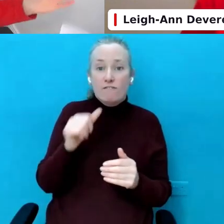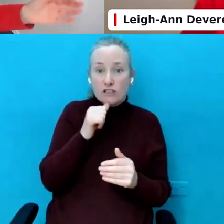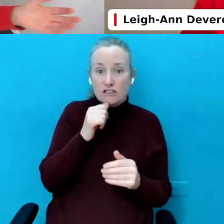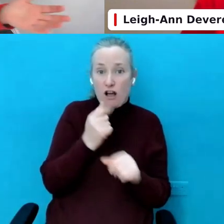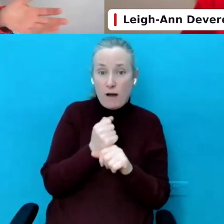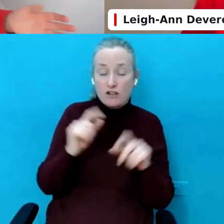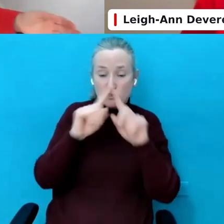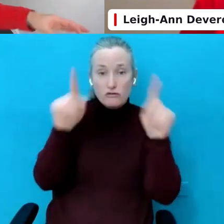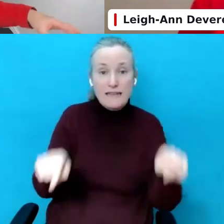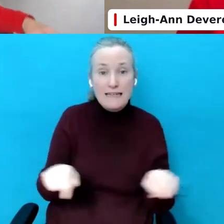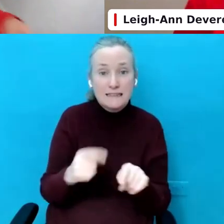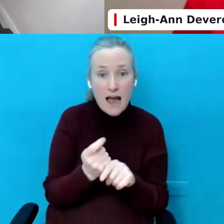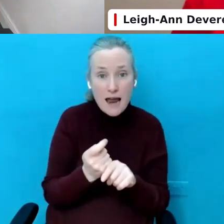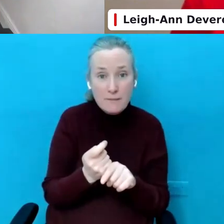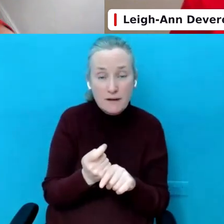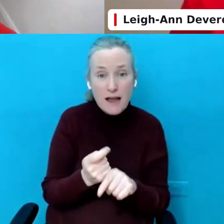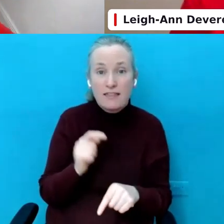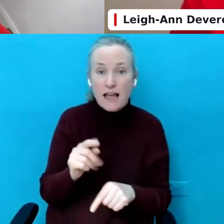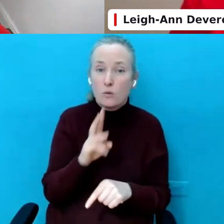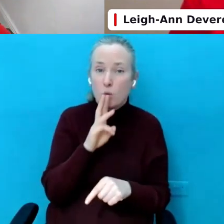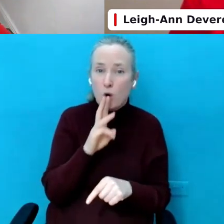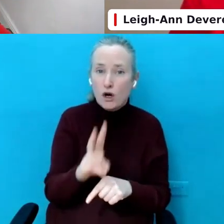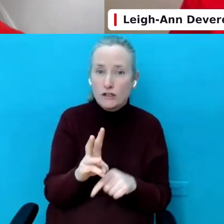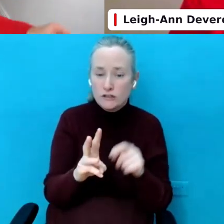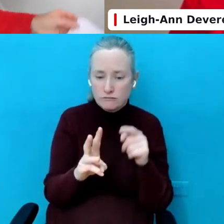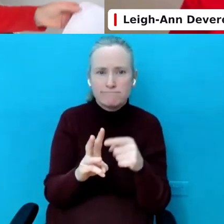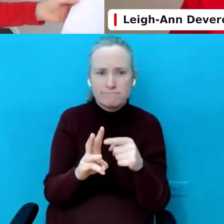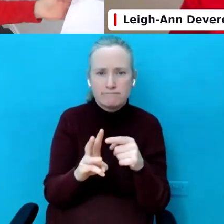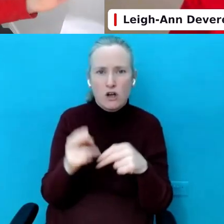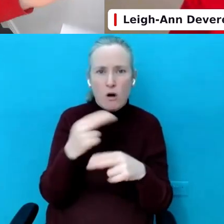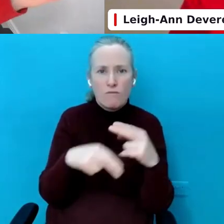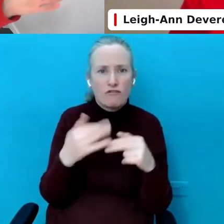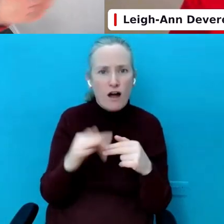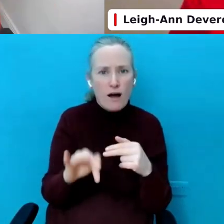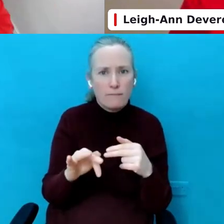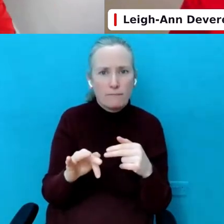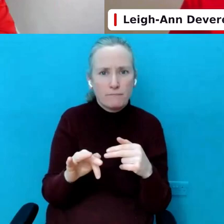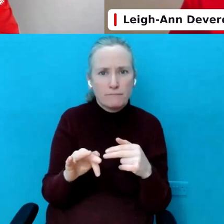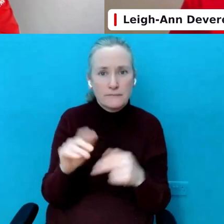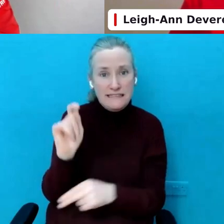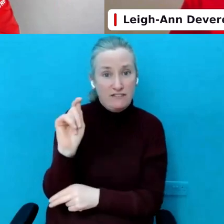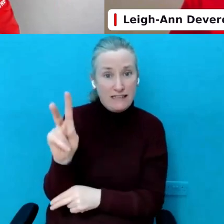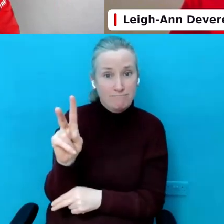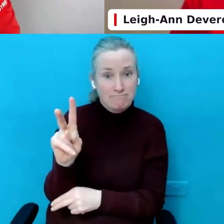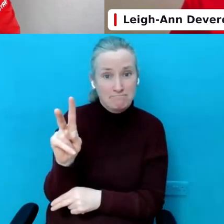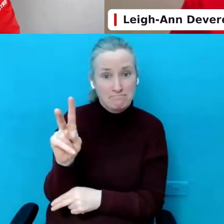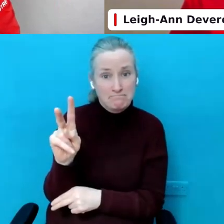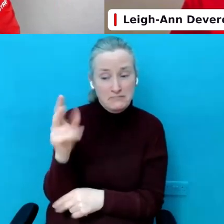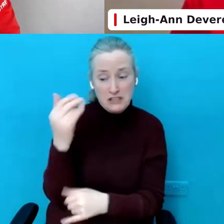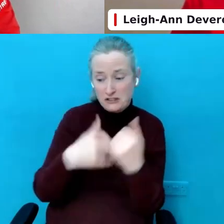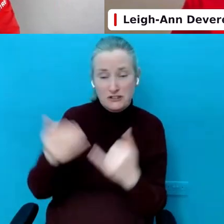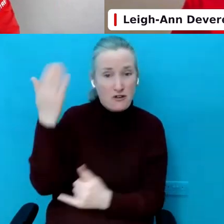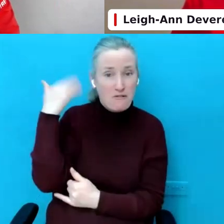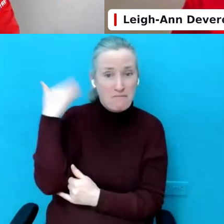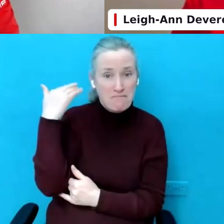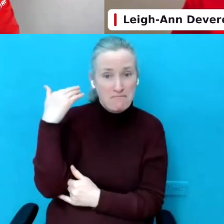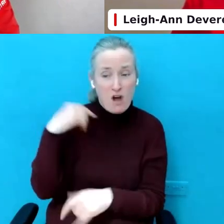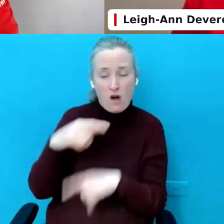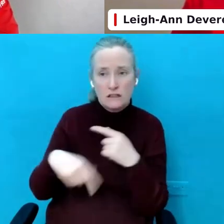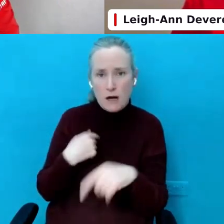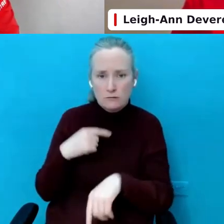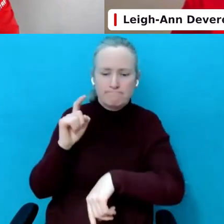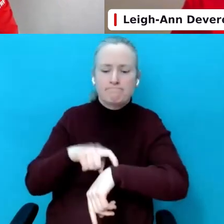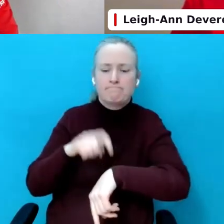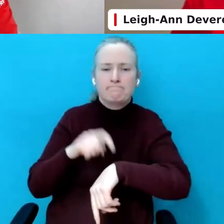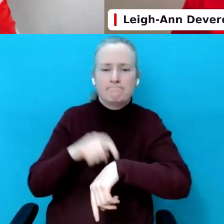screen time, the actual word itself has come from, you know, the telly years ago. That's it was always about time on the